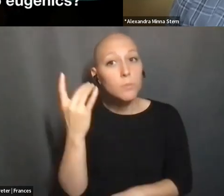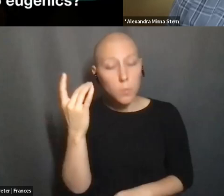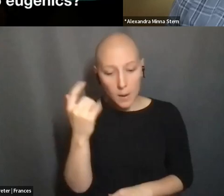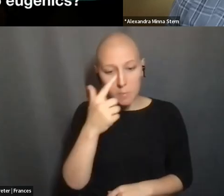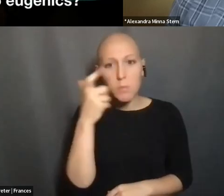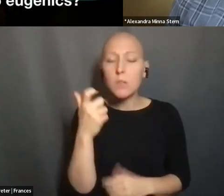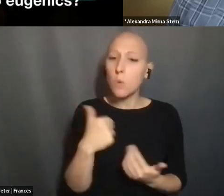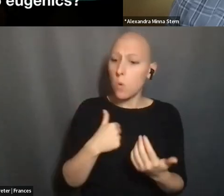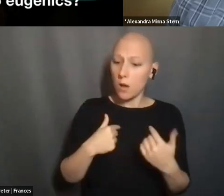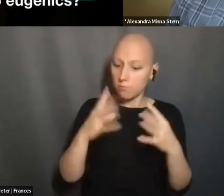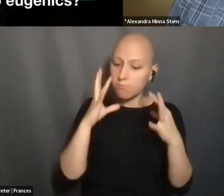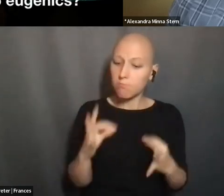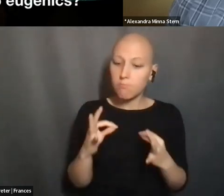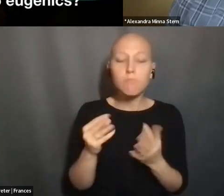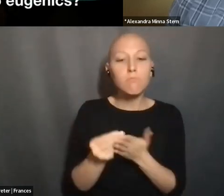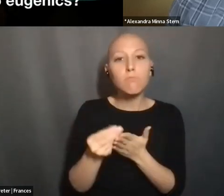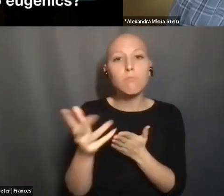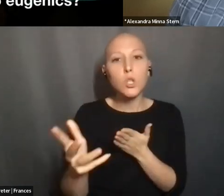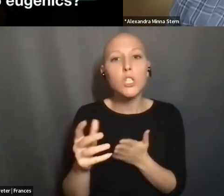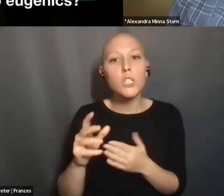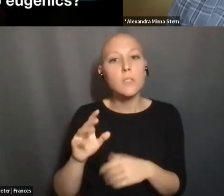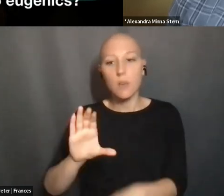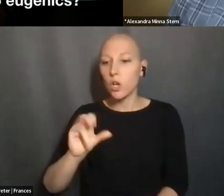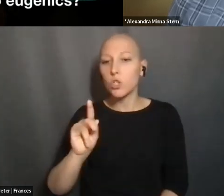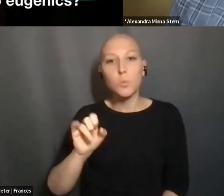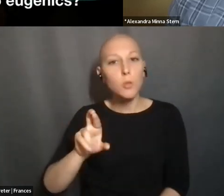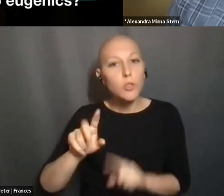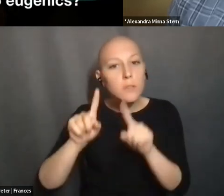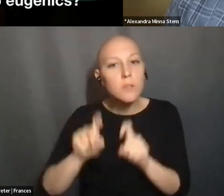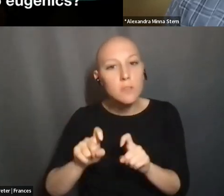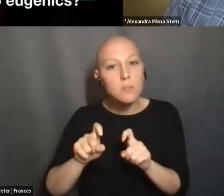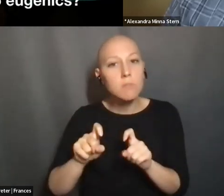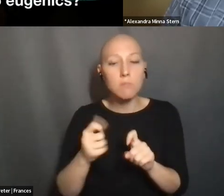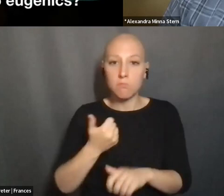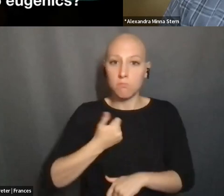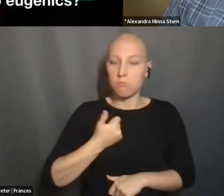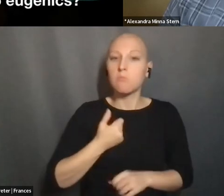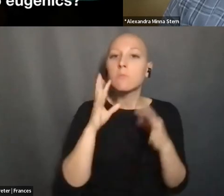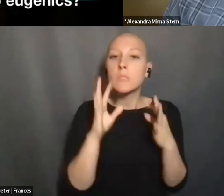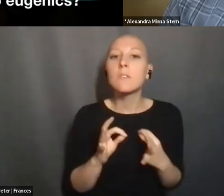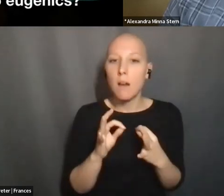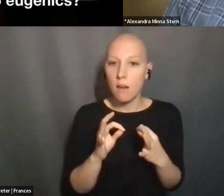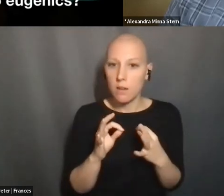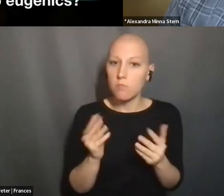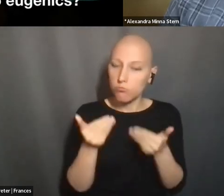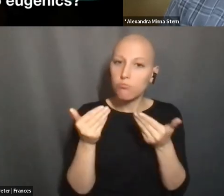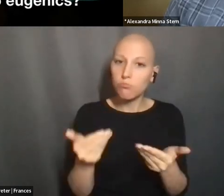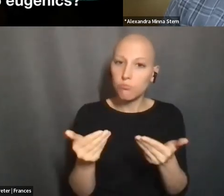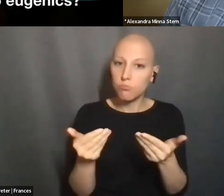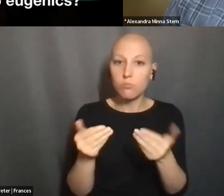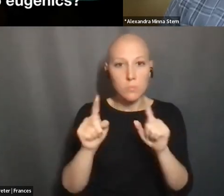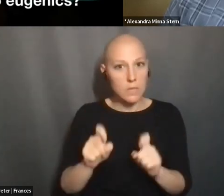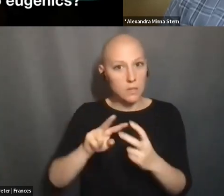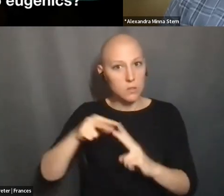TEST OR THESE ARE DECISIONS THAT PEOPLE ARE MAKING, YOU KNOW, OF THEIR OWN VOLITION. BUT THAT IS NOT